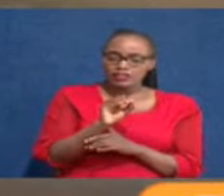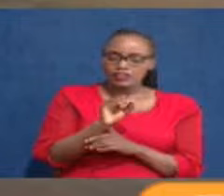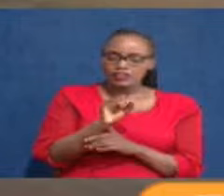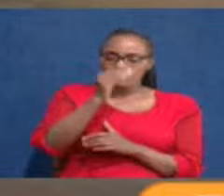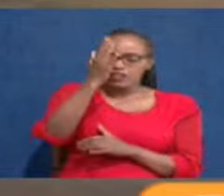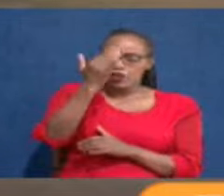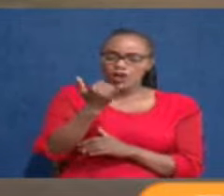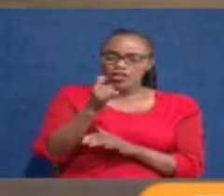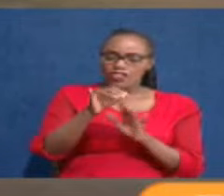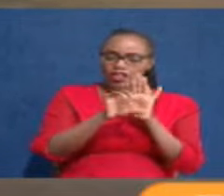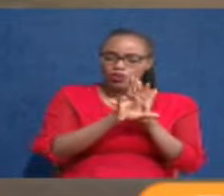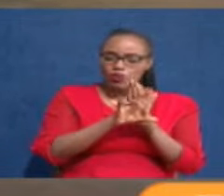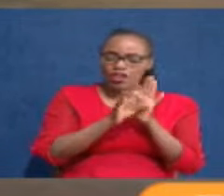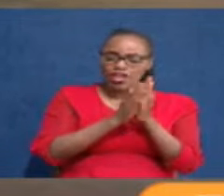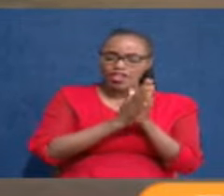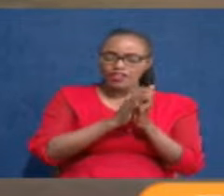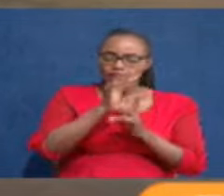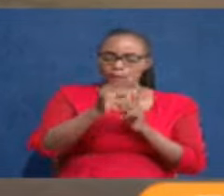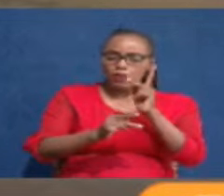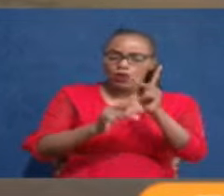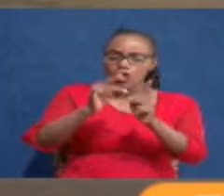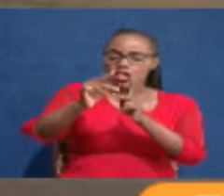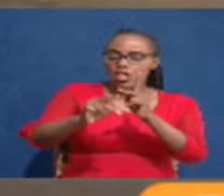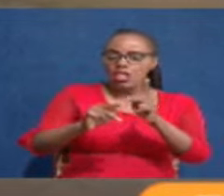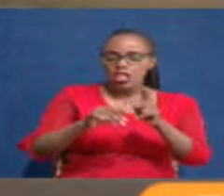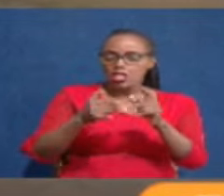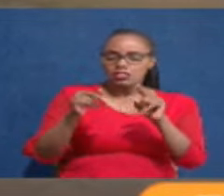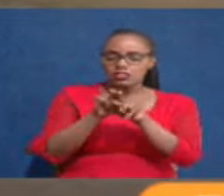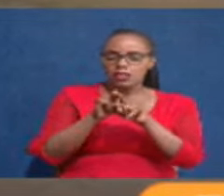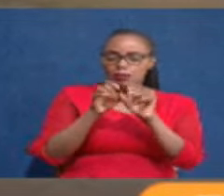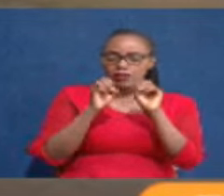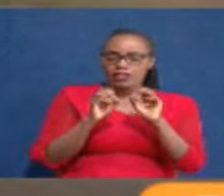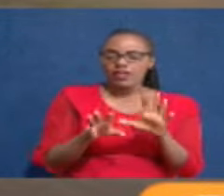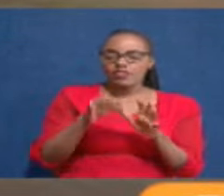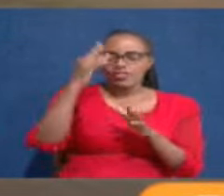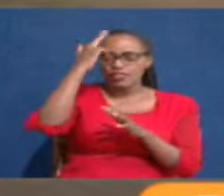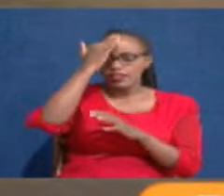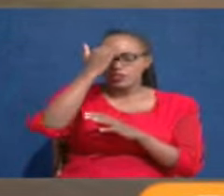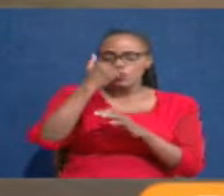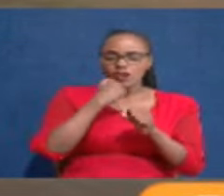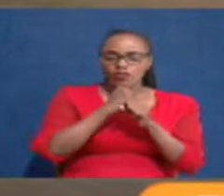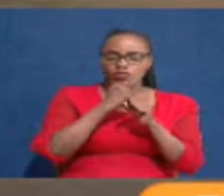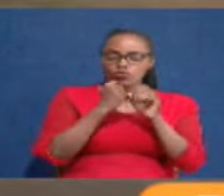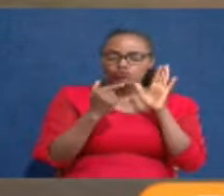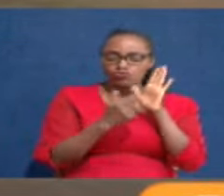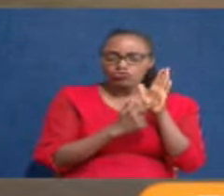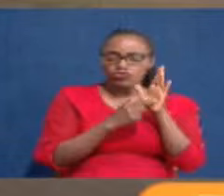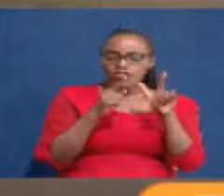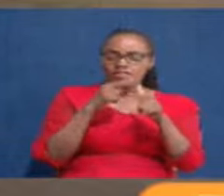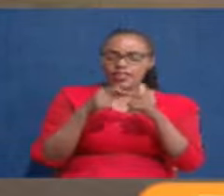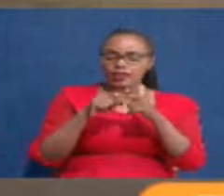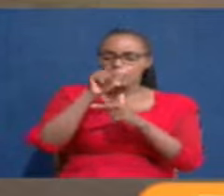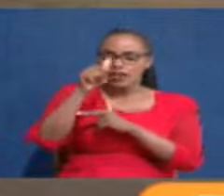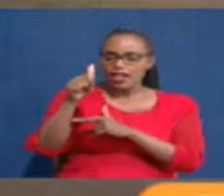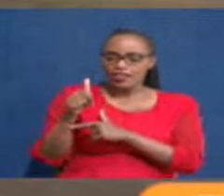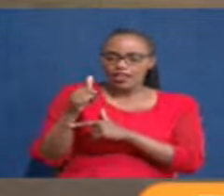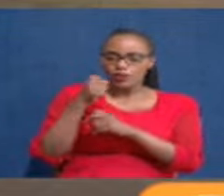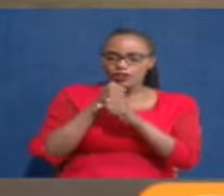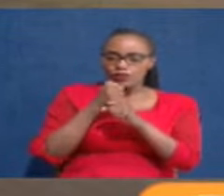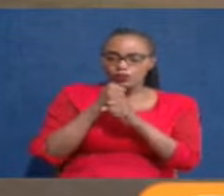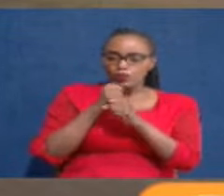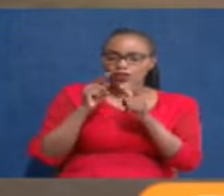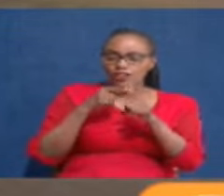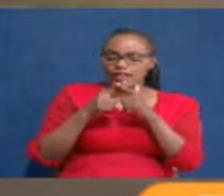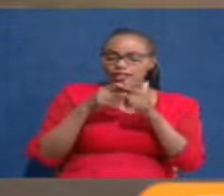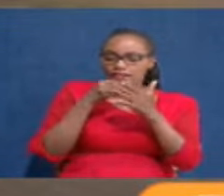Kwa sababu shiria anateletibu hazikufuatwa. This is why Parliament and the government is seeing what it is seeing now. The amount of money